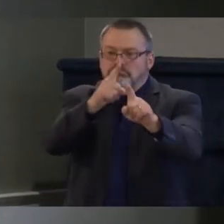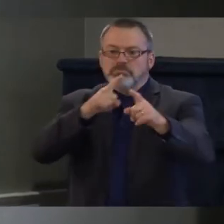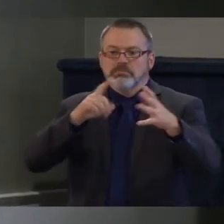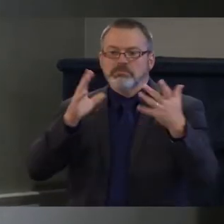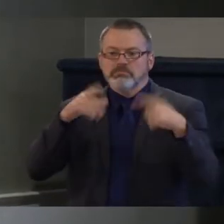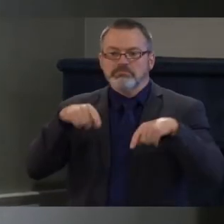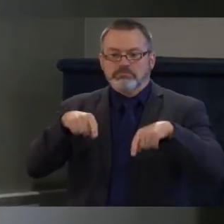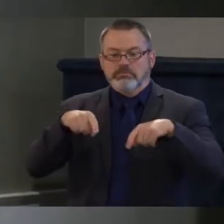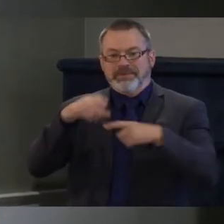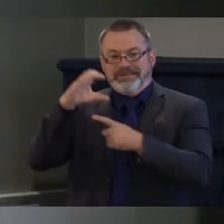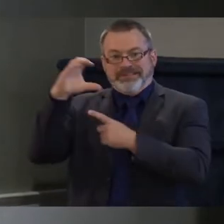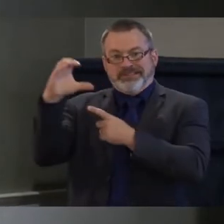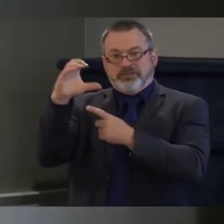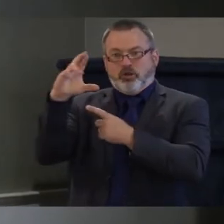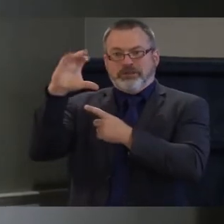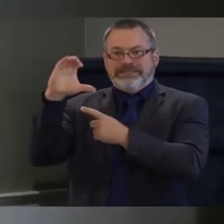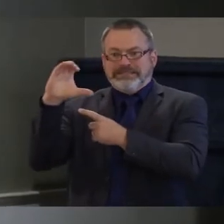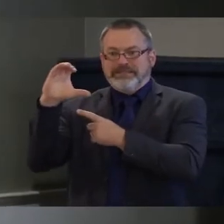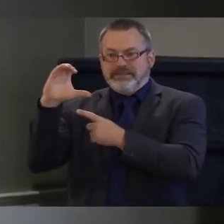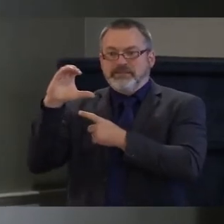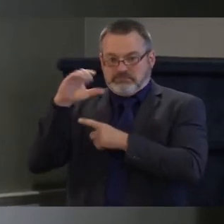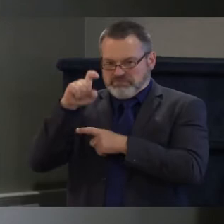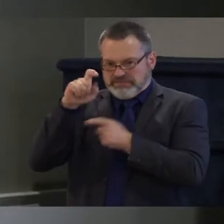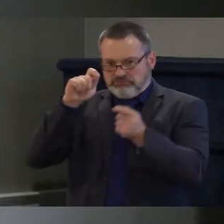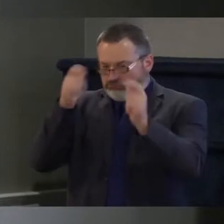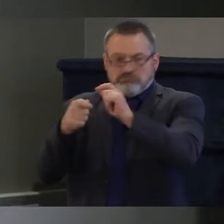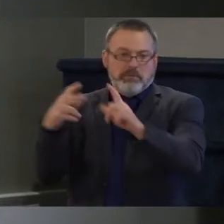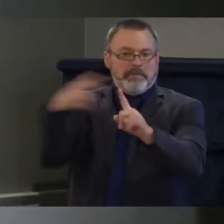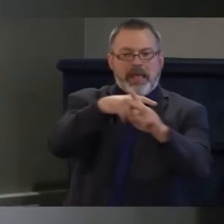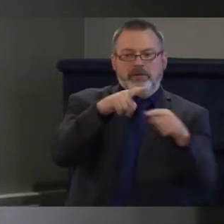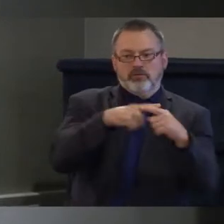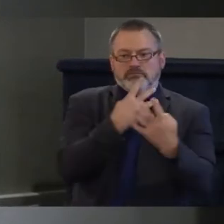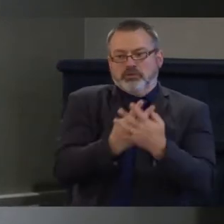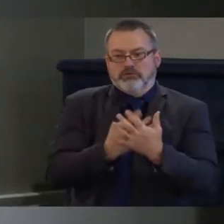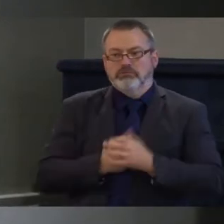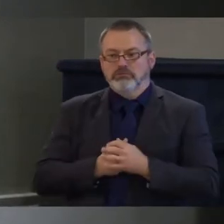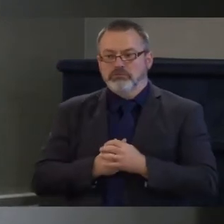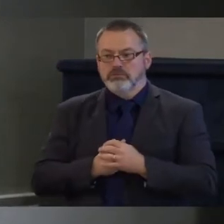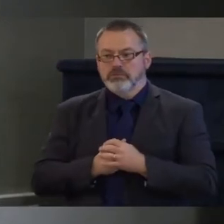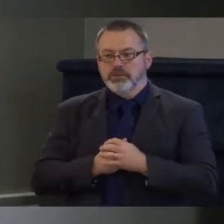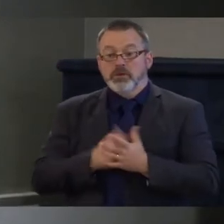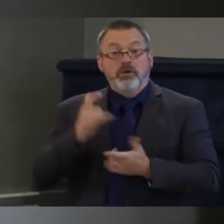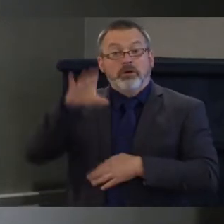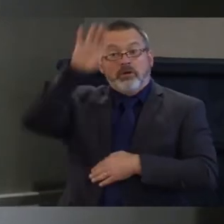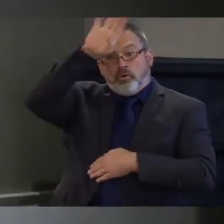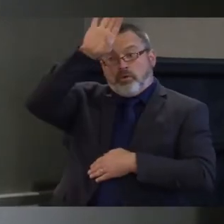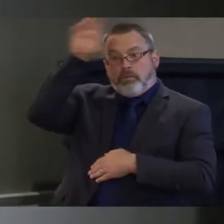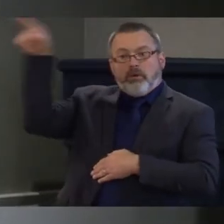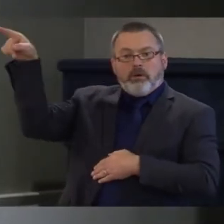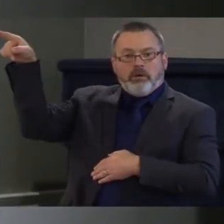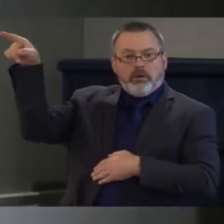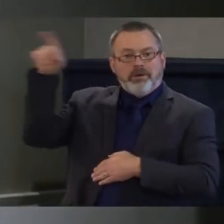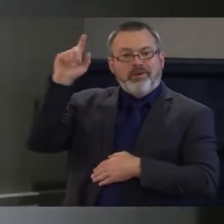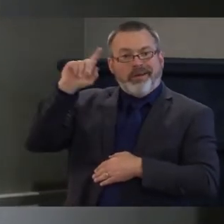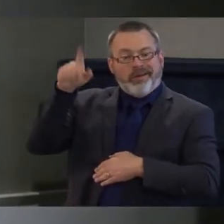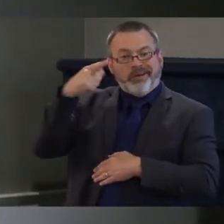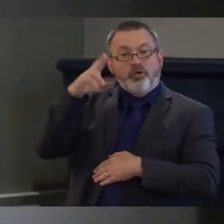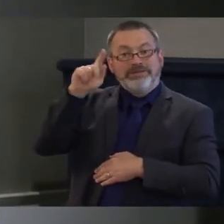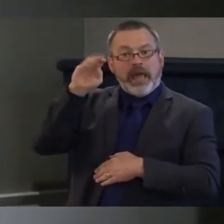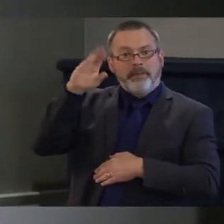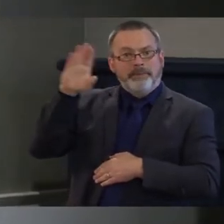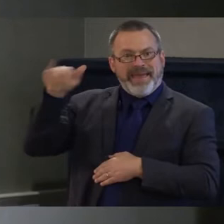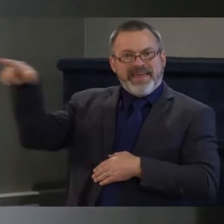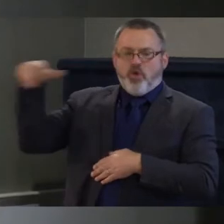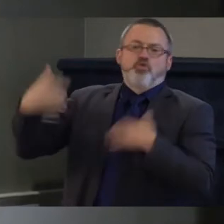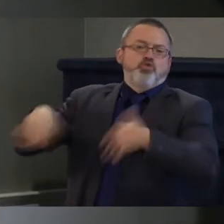detainees that were held at Guantanamo Bay, and feel very strongly that we have to continue doing this work, and it's an area